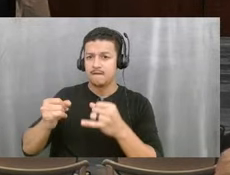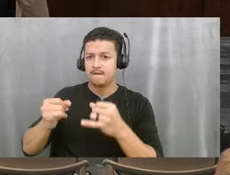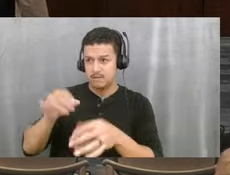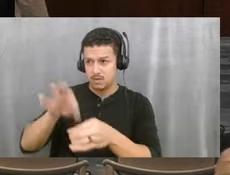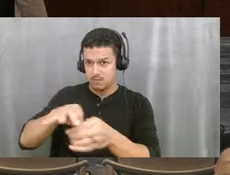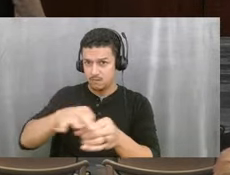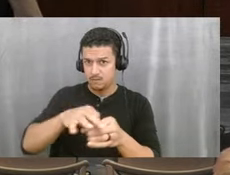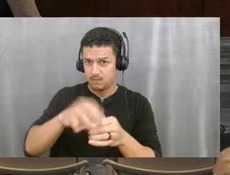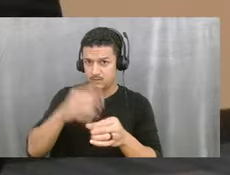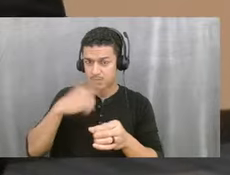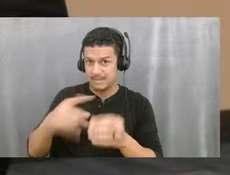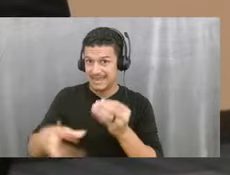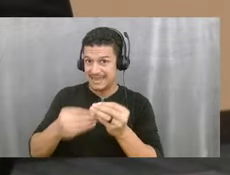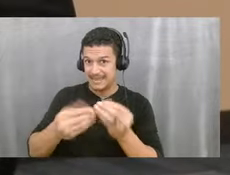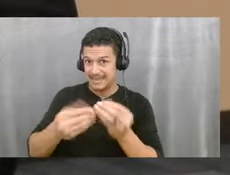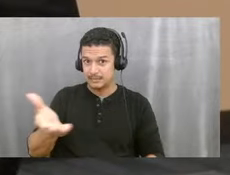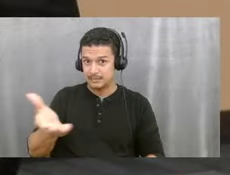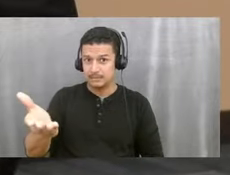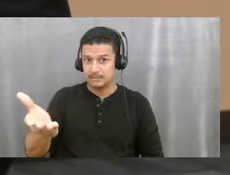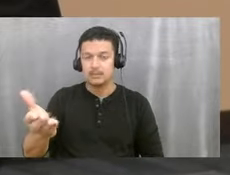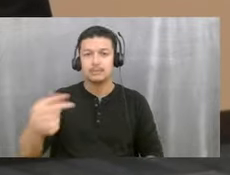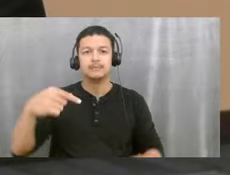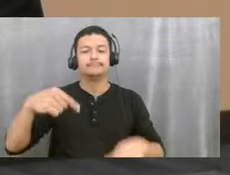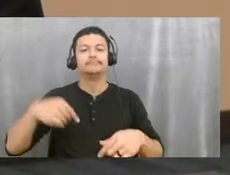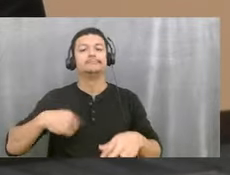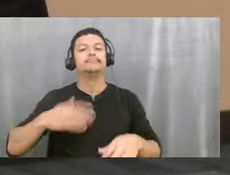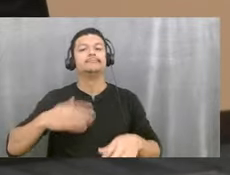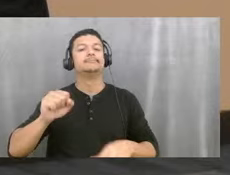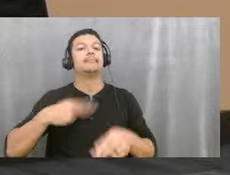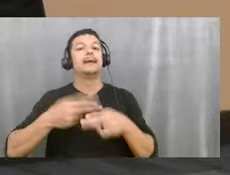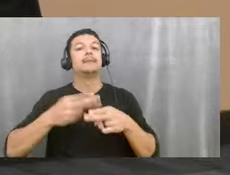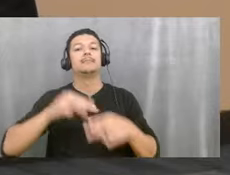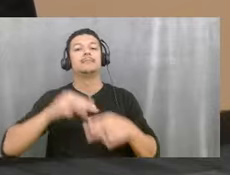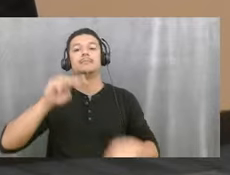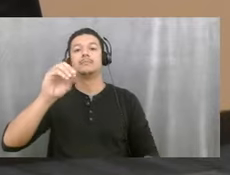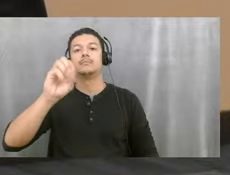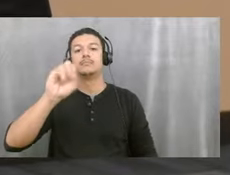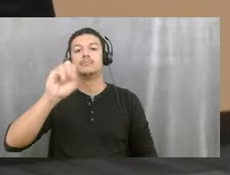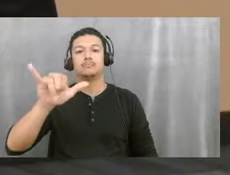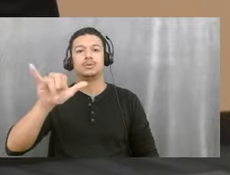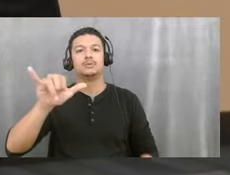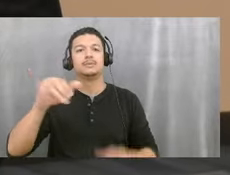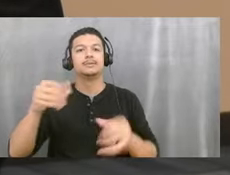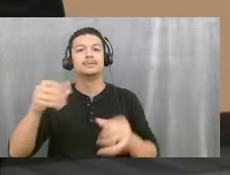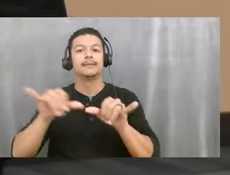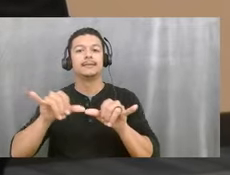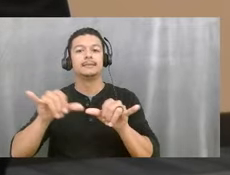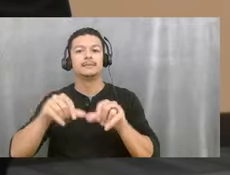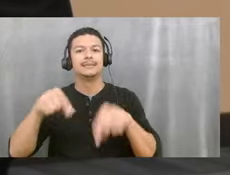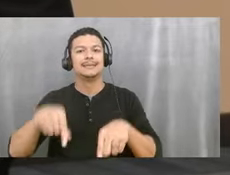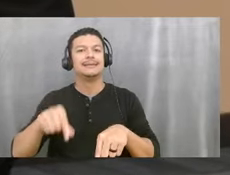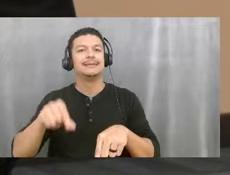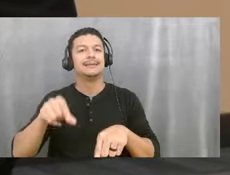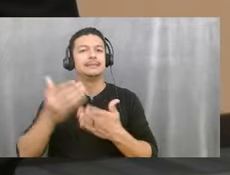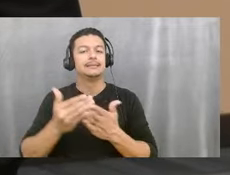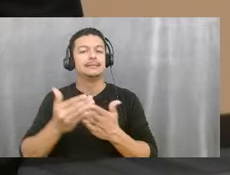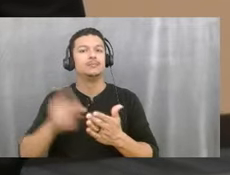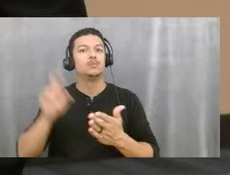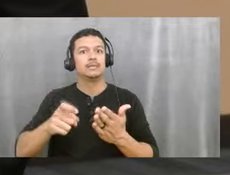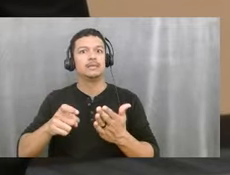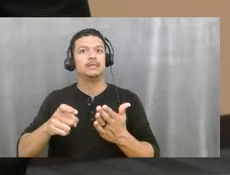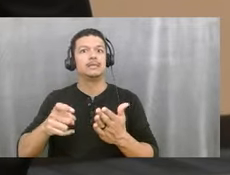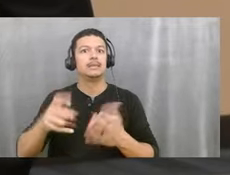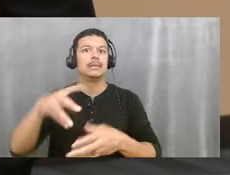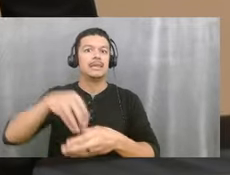Did you want to add a little bit? Yeah, go is Mosey with engineering. This item, we need it to be on this agenda for the